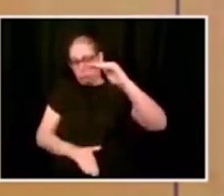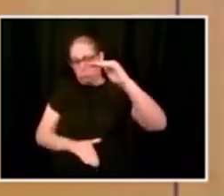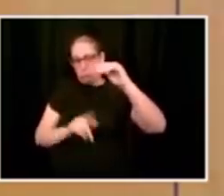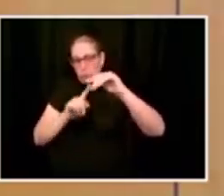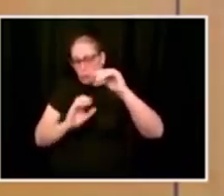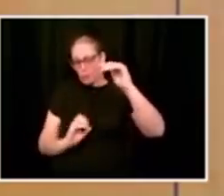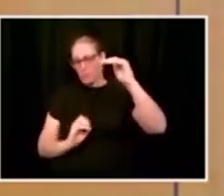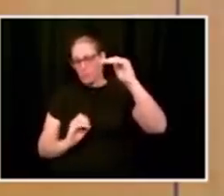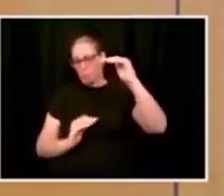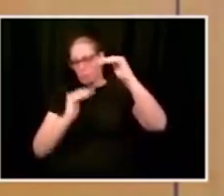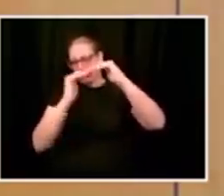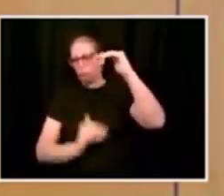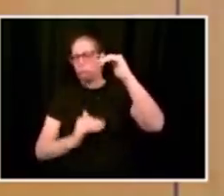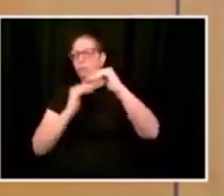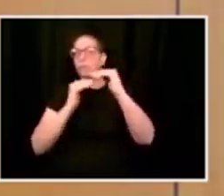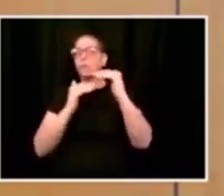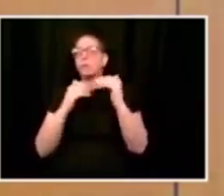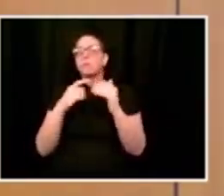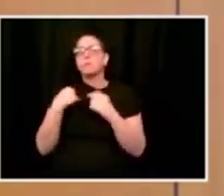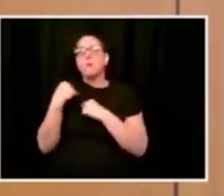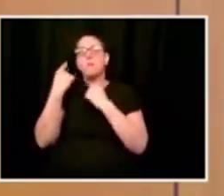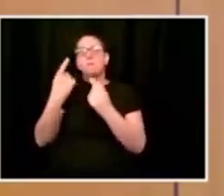kids younger than that, as well as older.